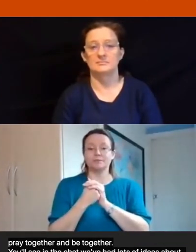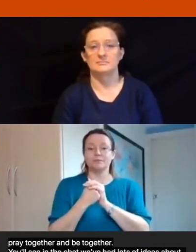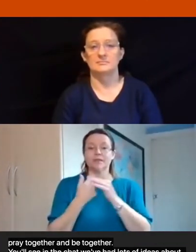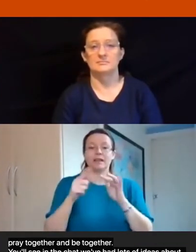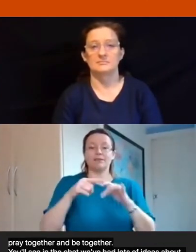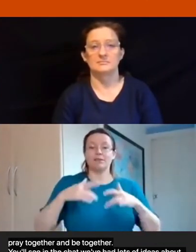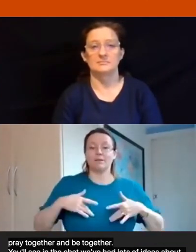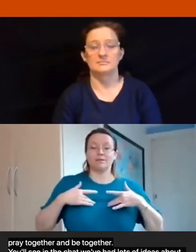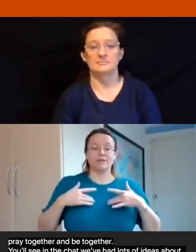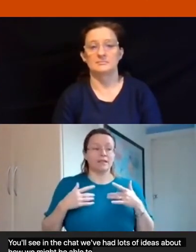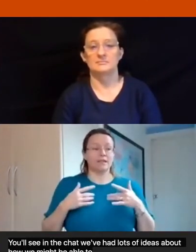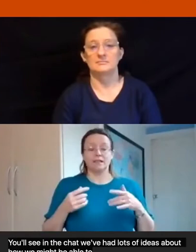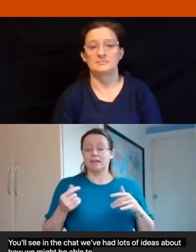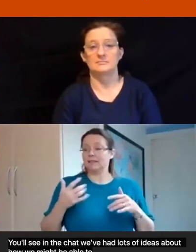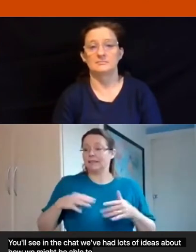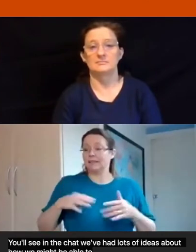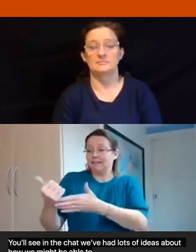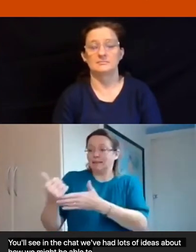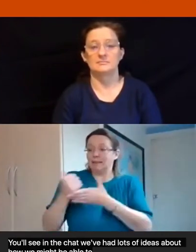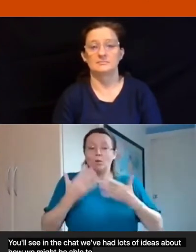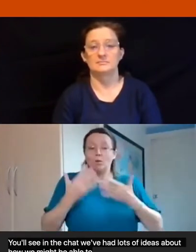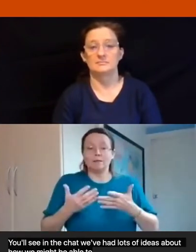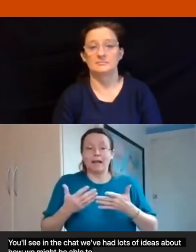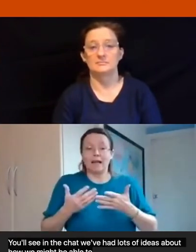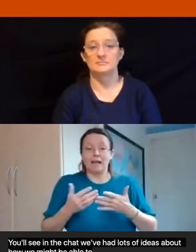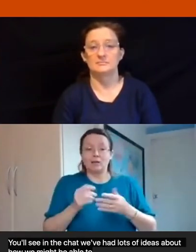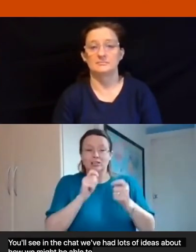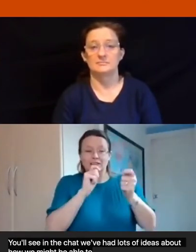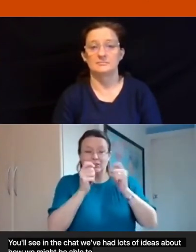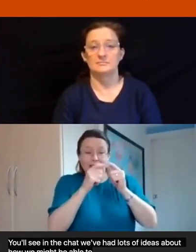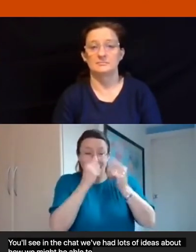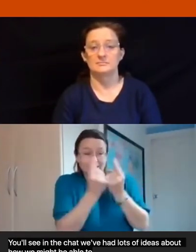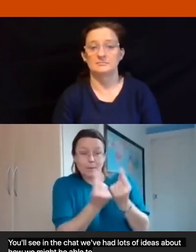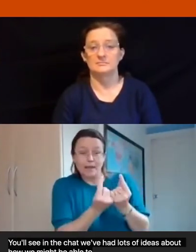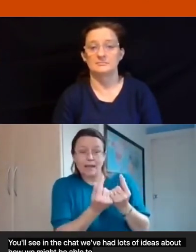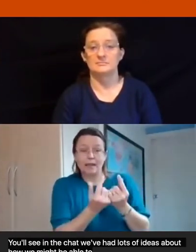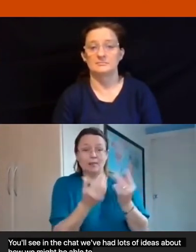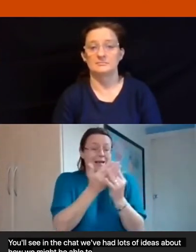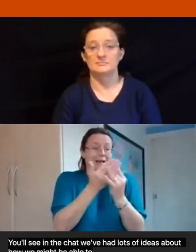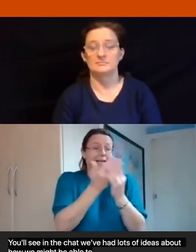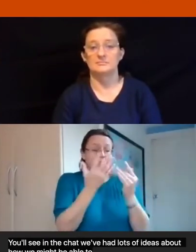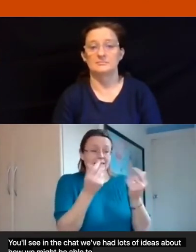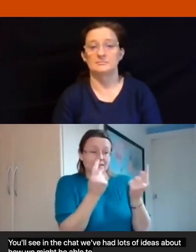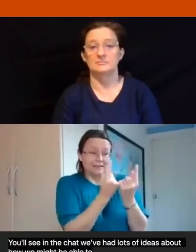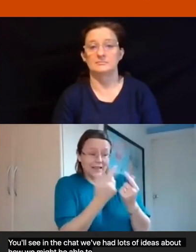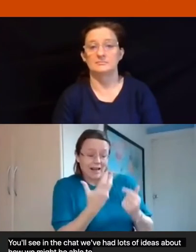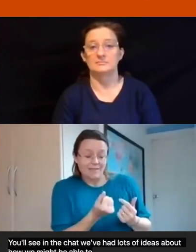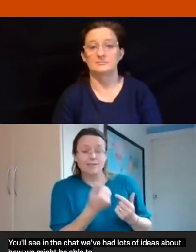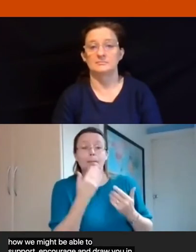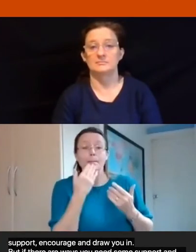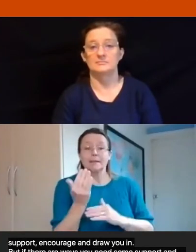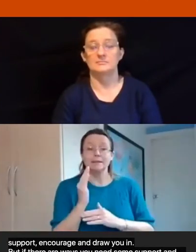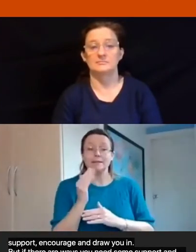ways that you you need some support or you'd like things to be slightly different you have some access requirements then please